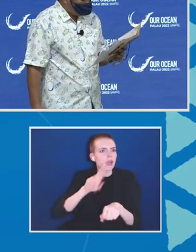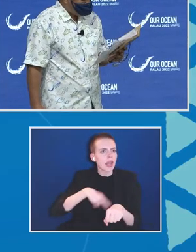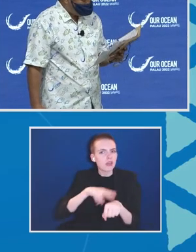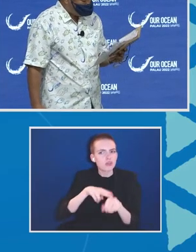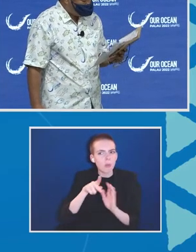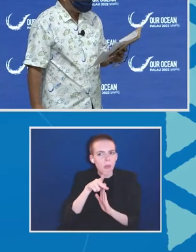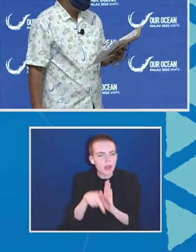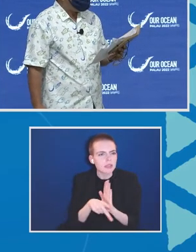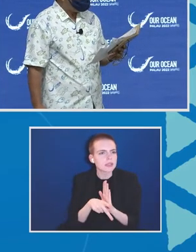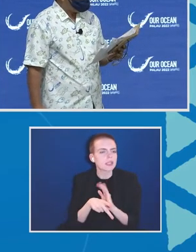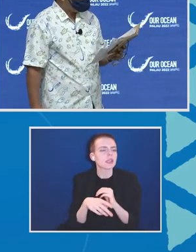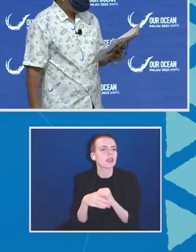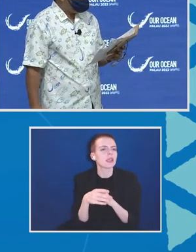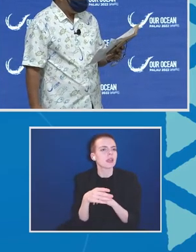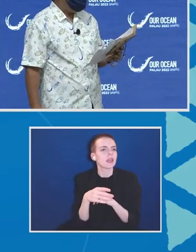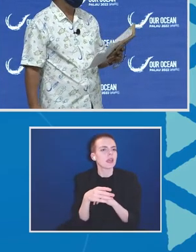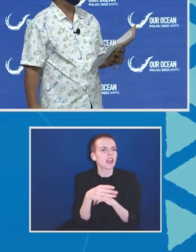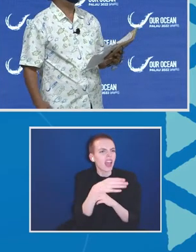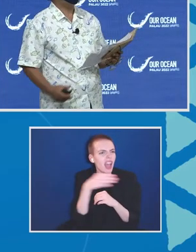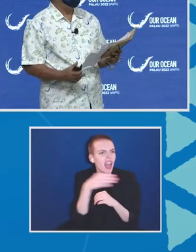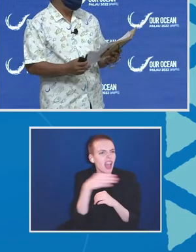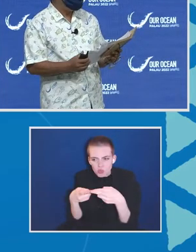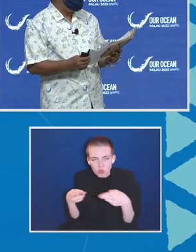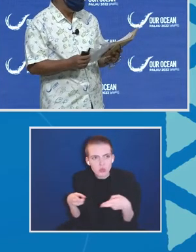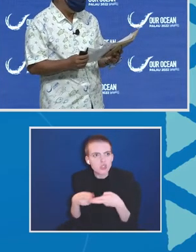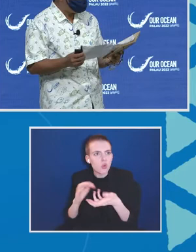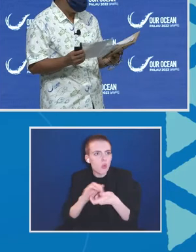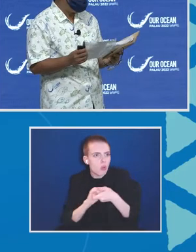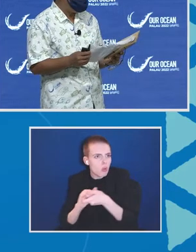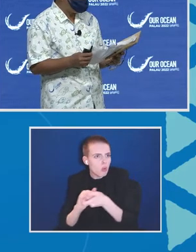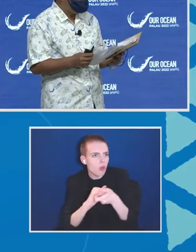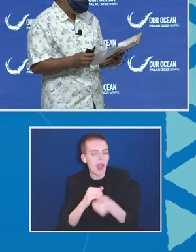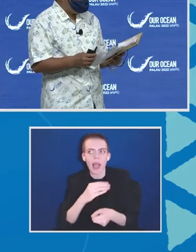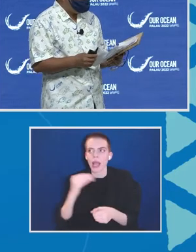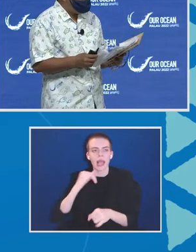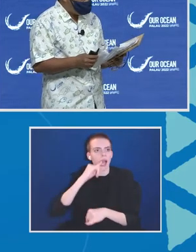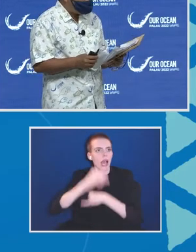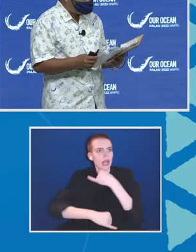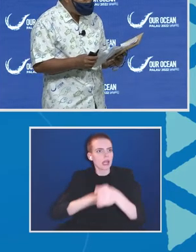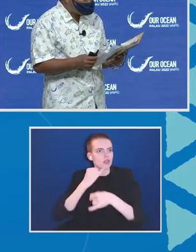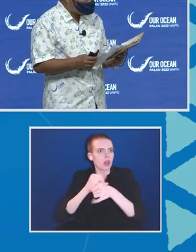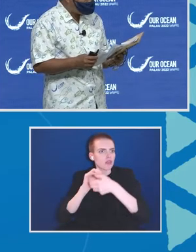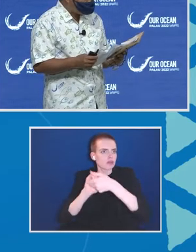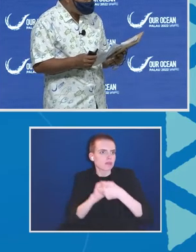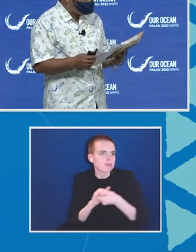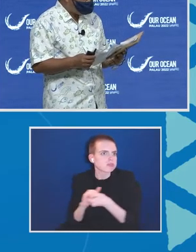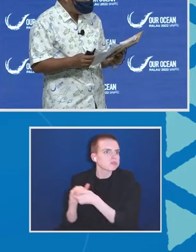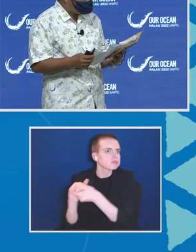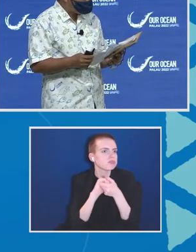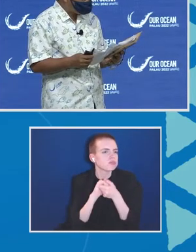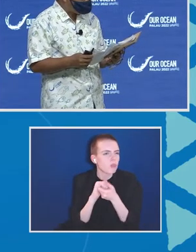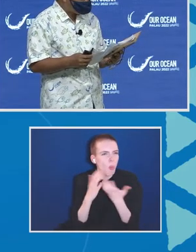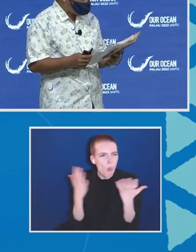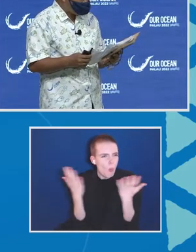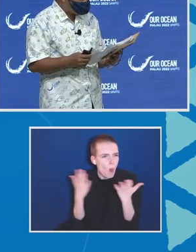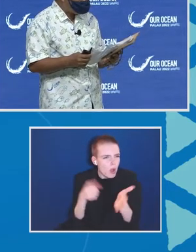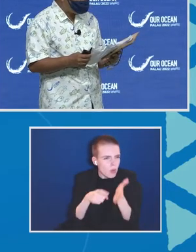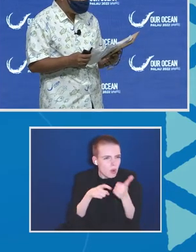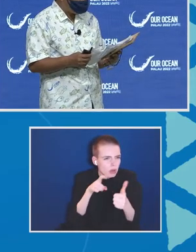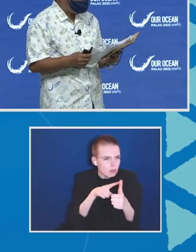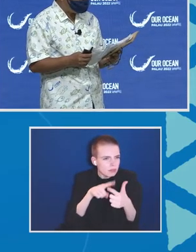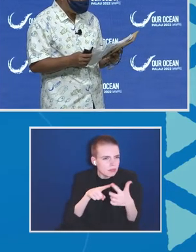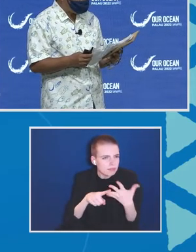the regional cooperation, and international partnership? Let's listen to the five distinguished